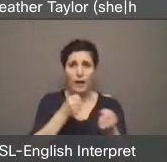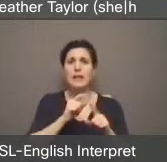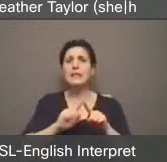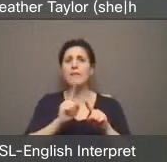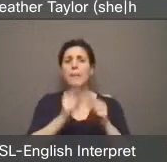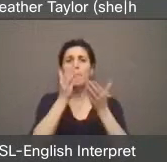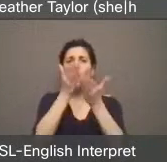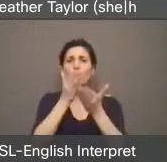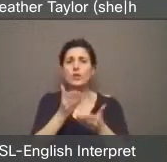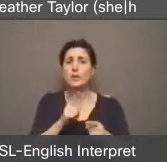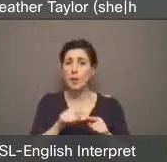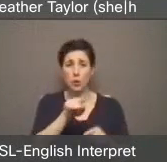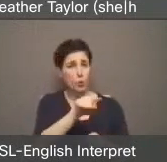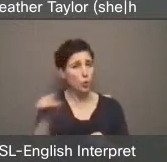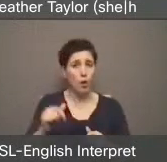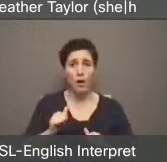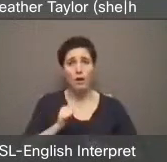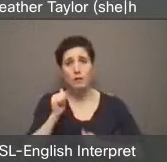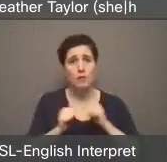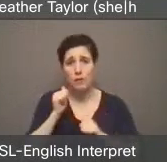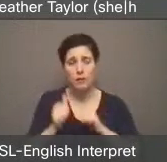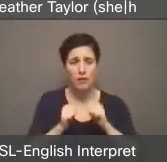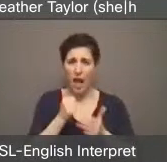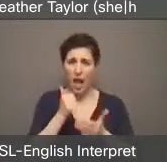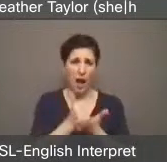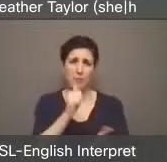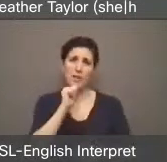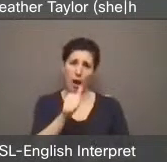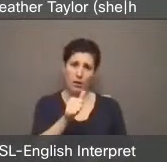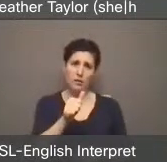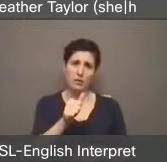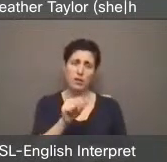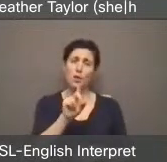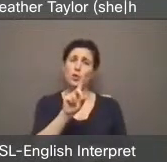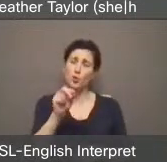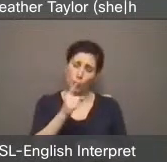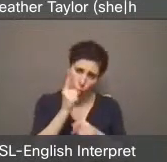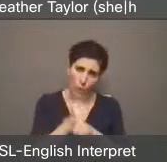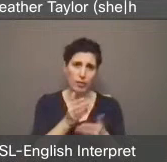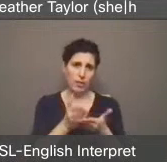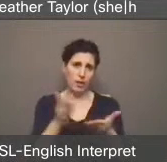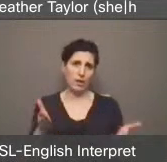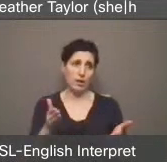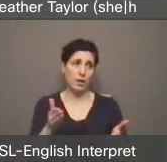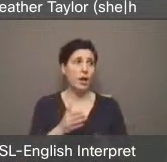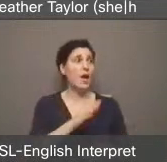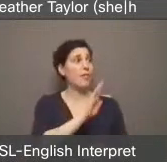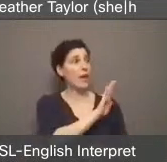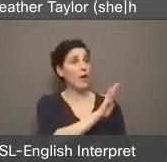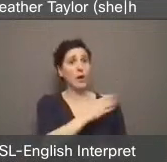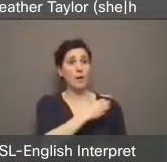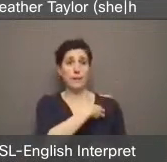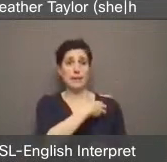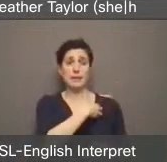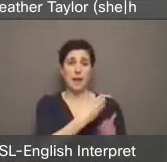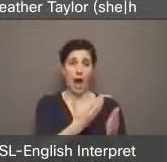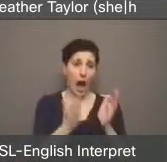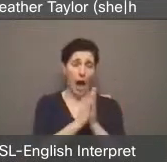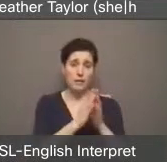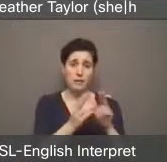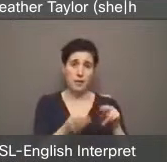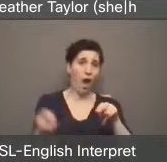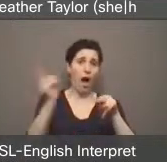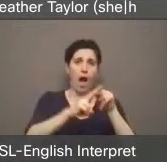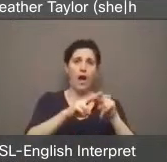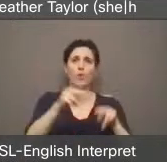zero effort into it. Please do the right thing. Reject the proposed police budget increase, defund the police, and